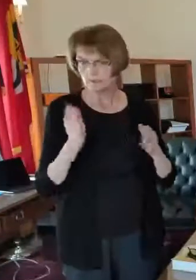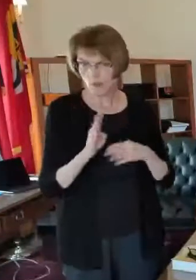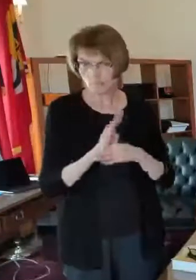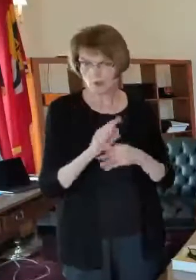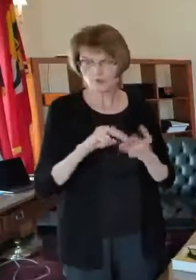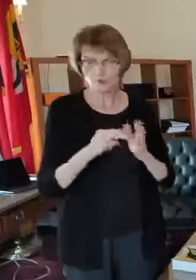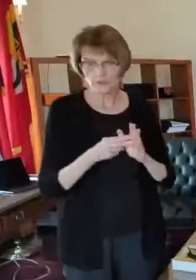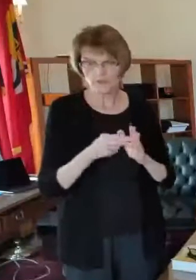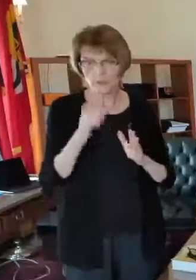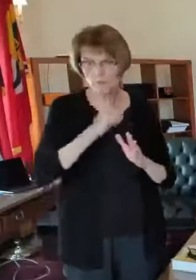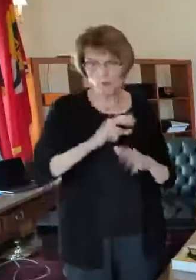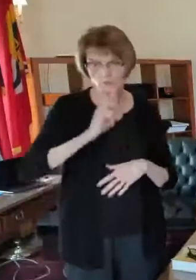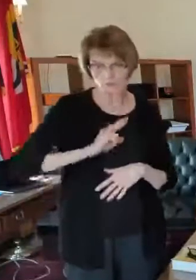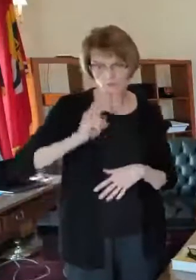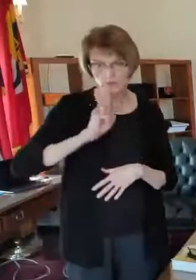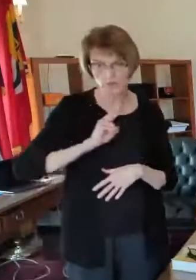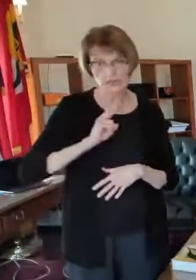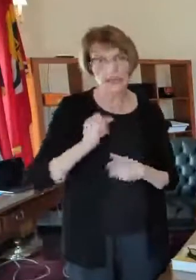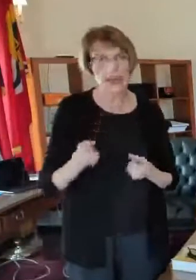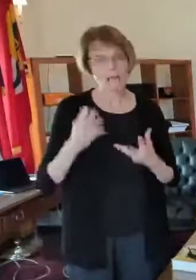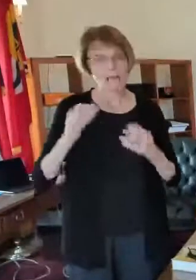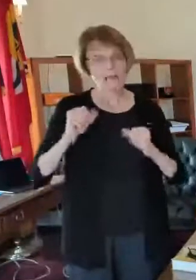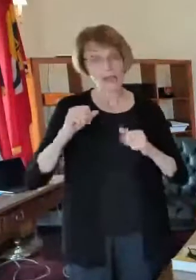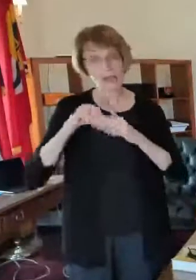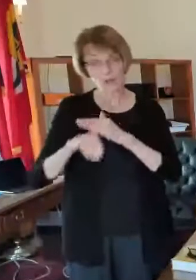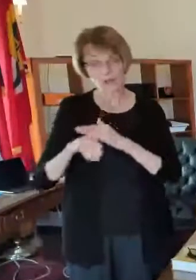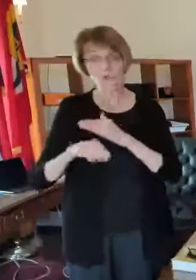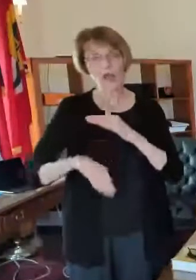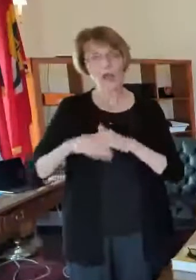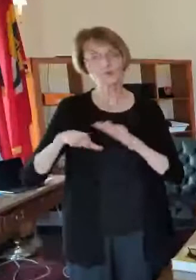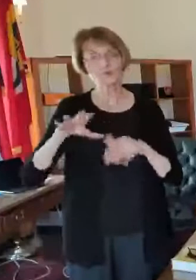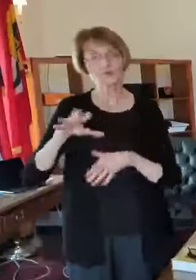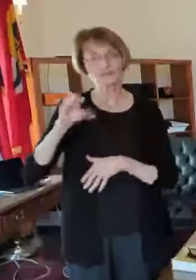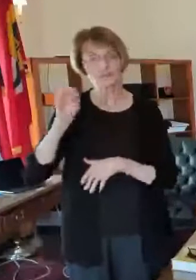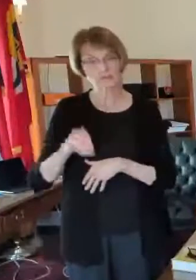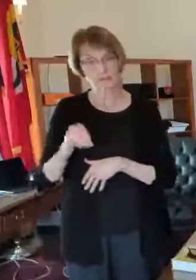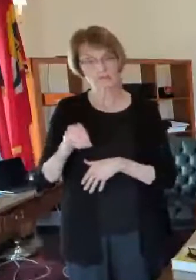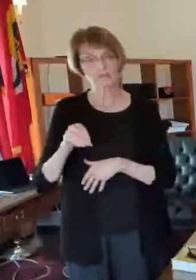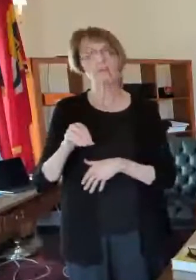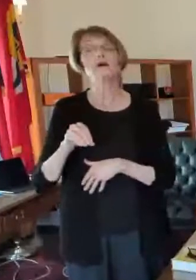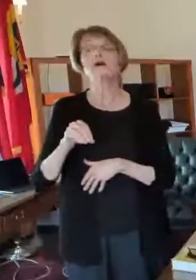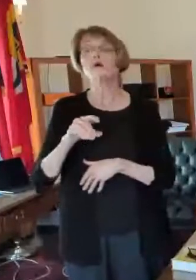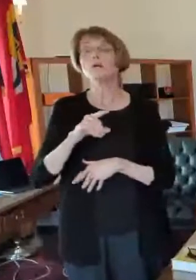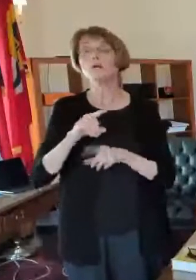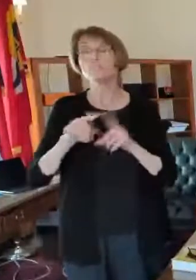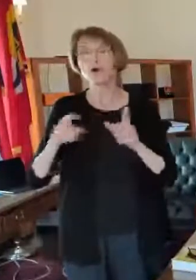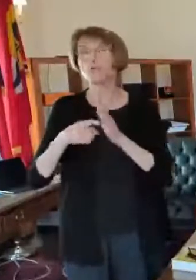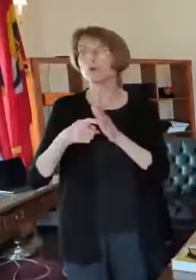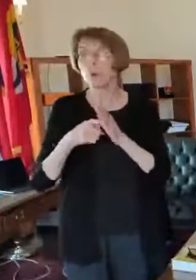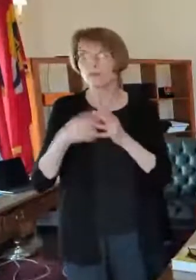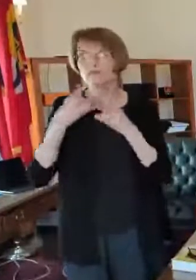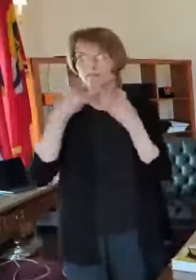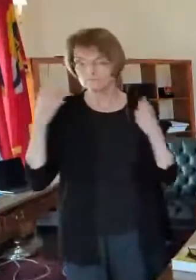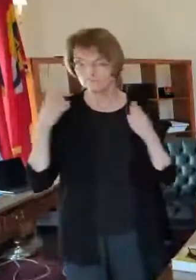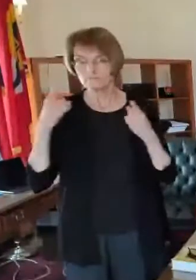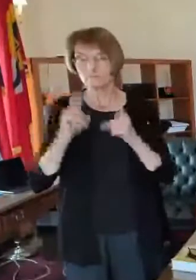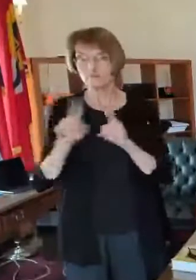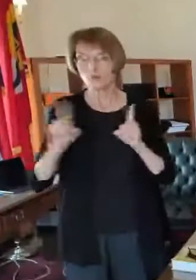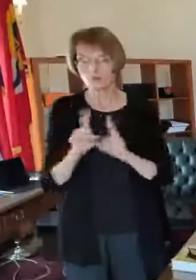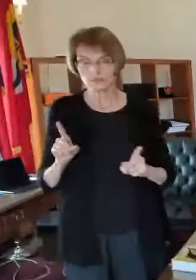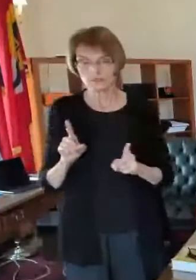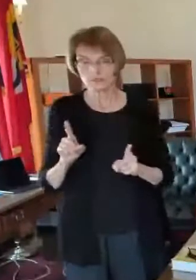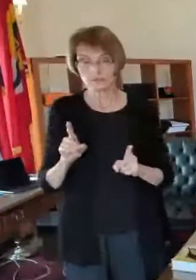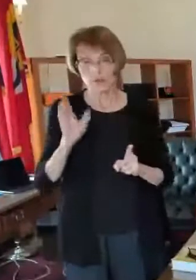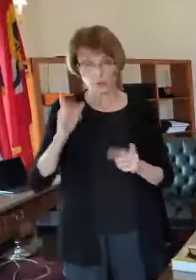uh is at 50 percent right now with mask wearing and social distancing i don't know that that will change anytime